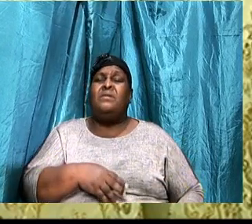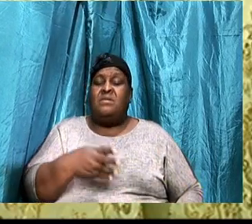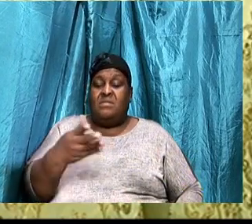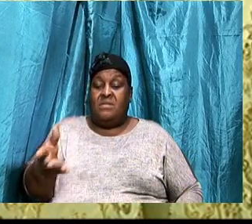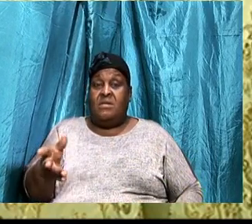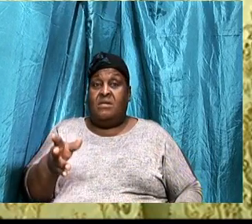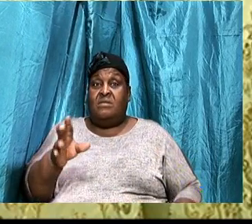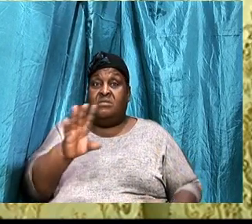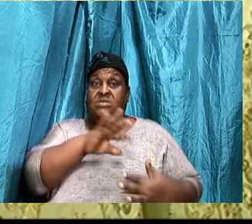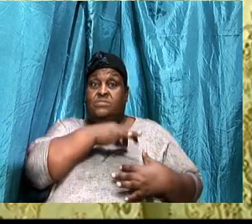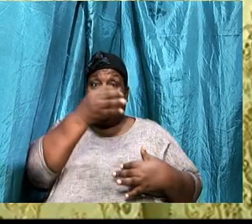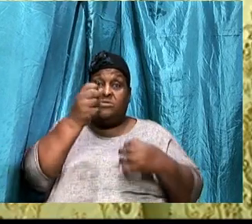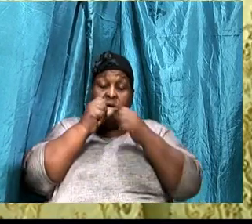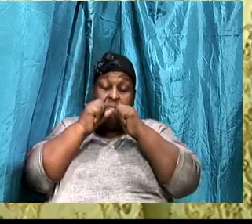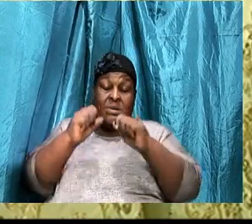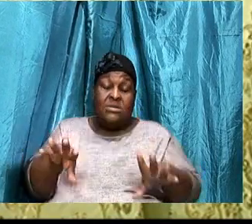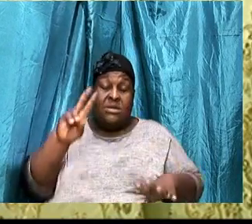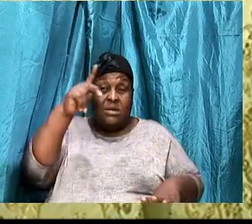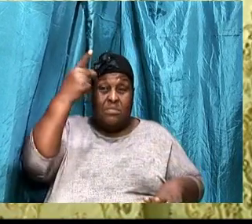Talk about,